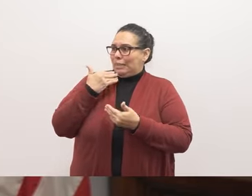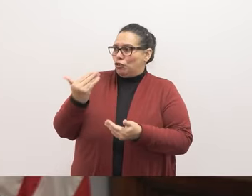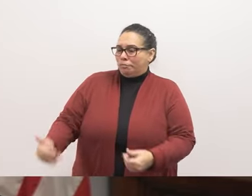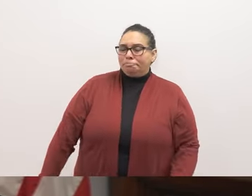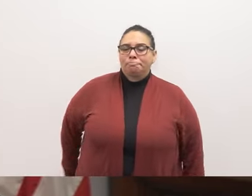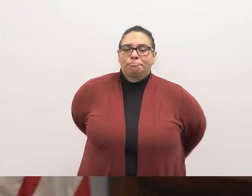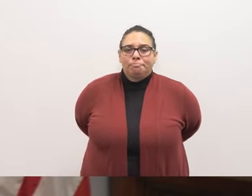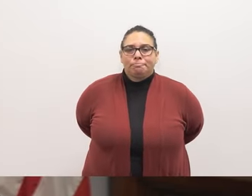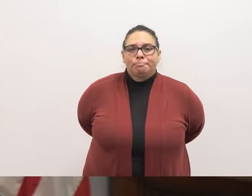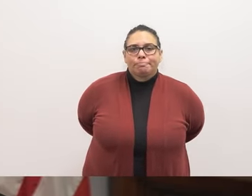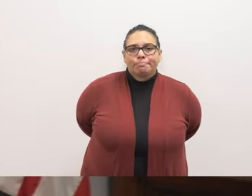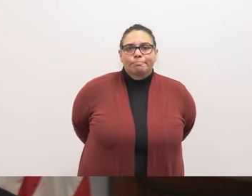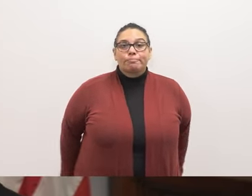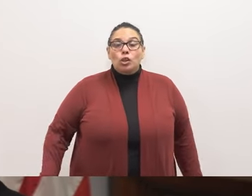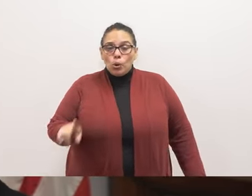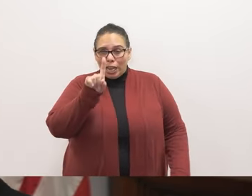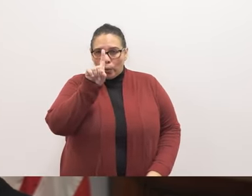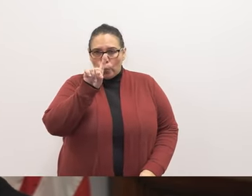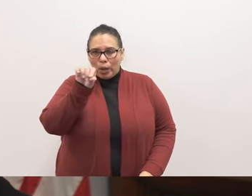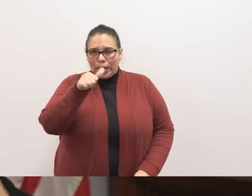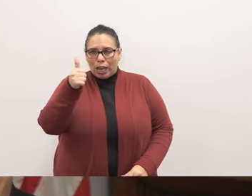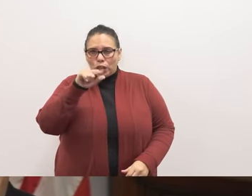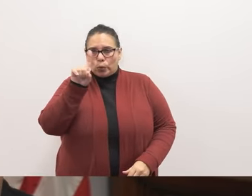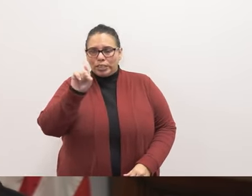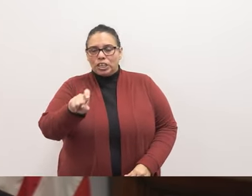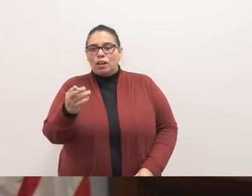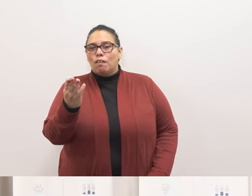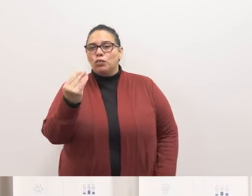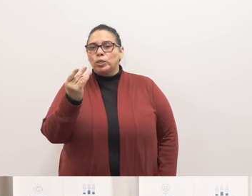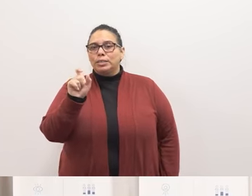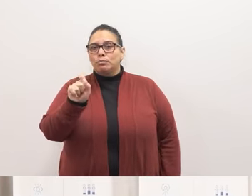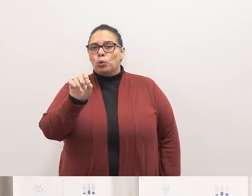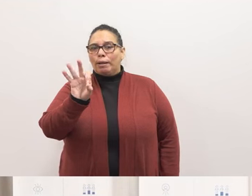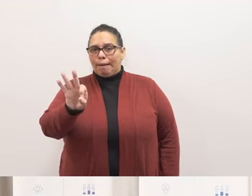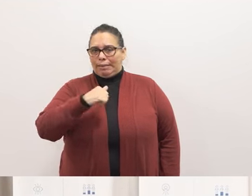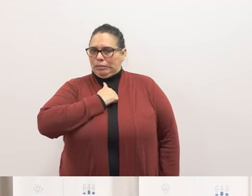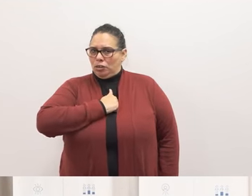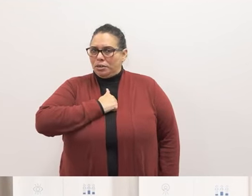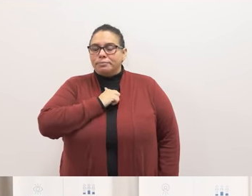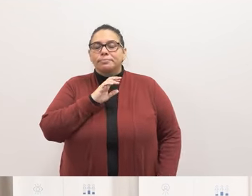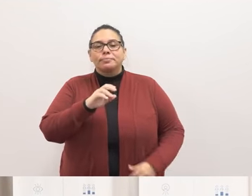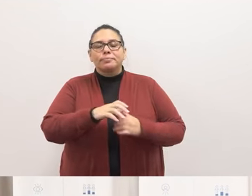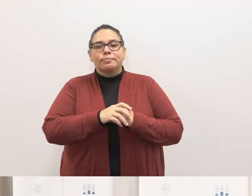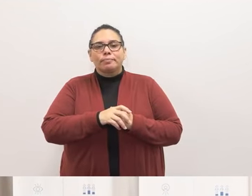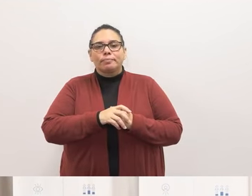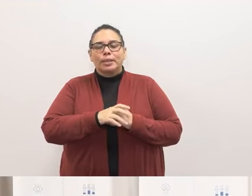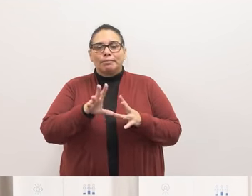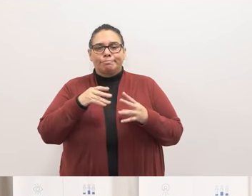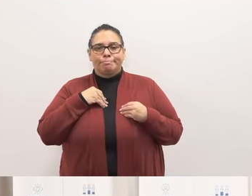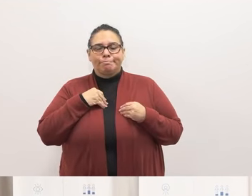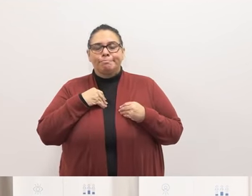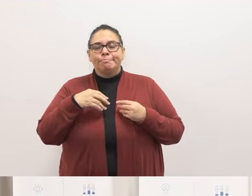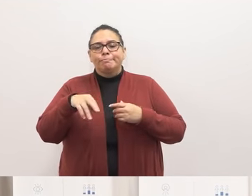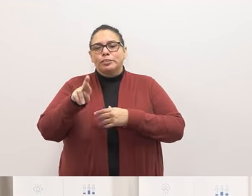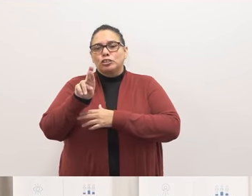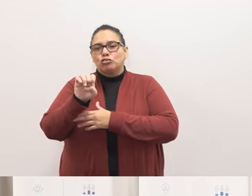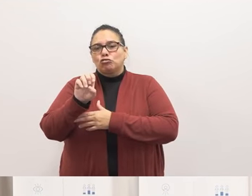I do have one other question sorry on item 14.9 on the adoption of resolution